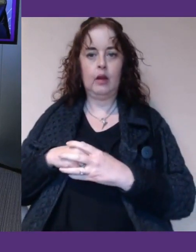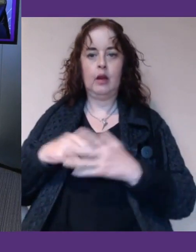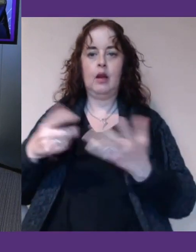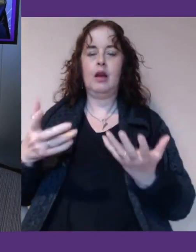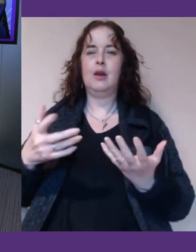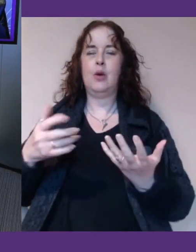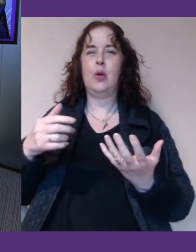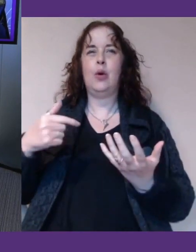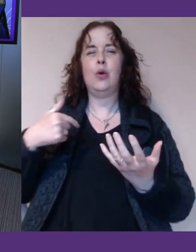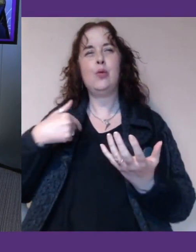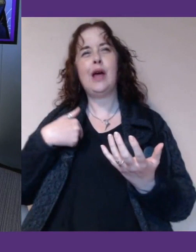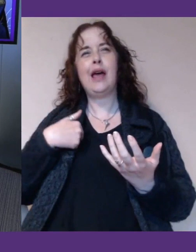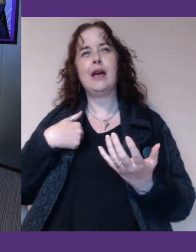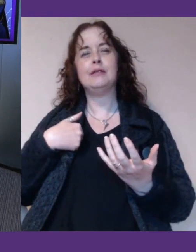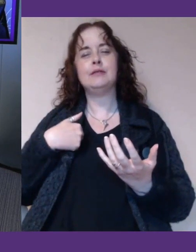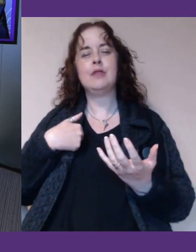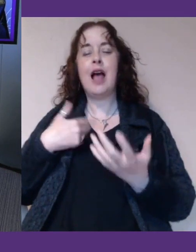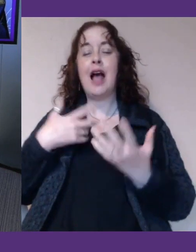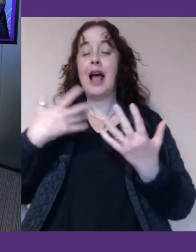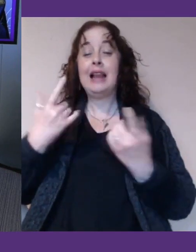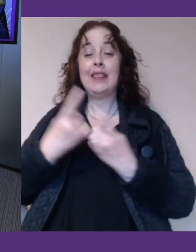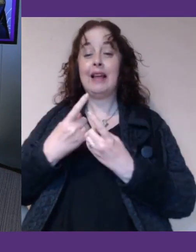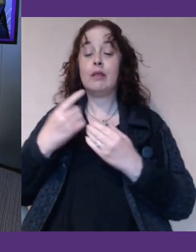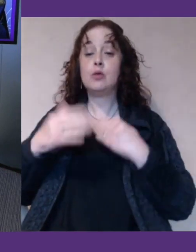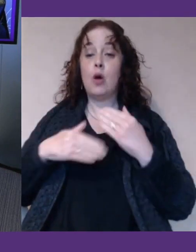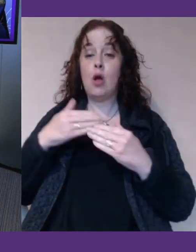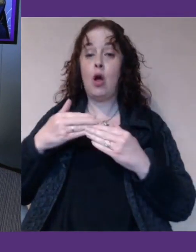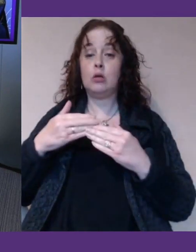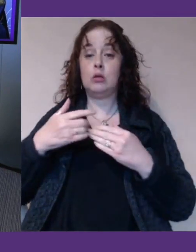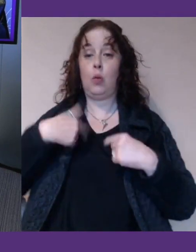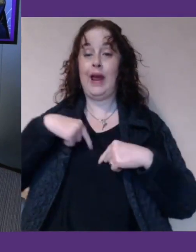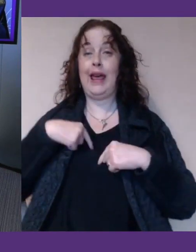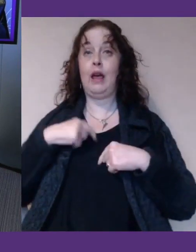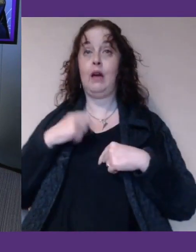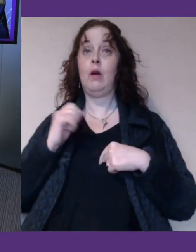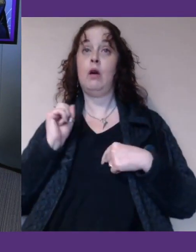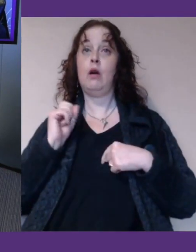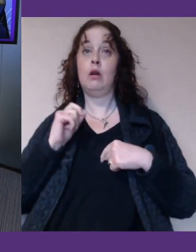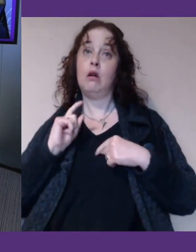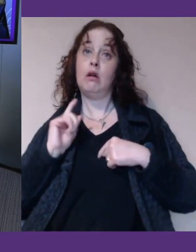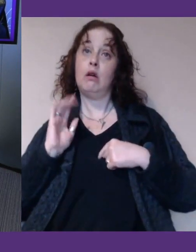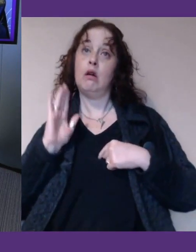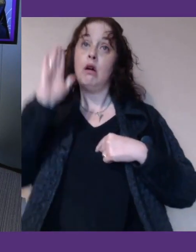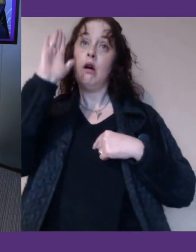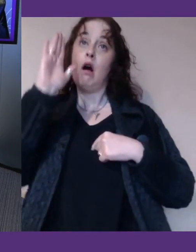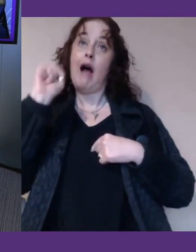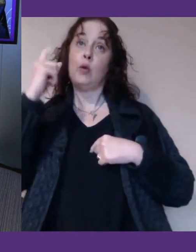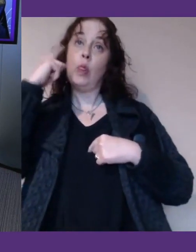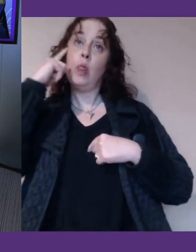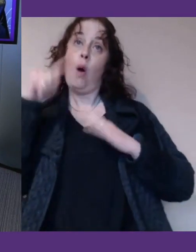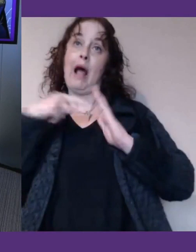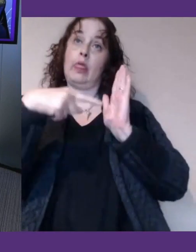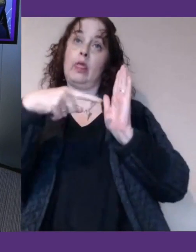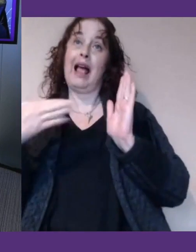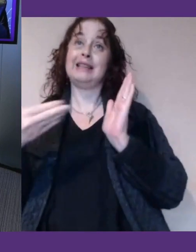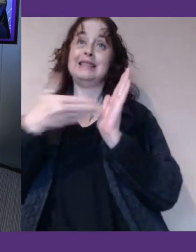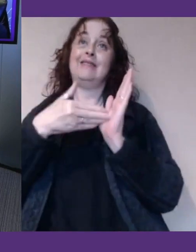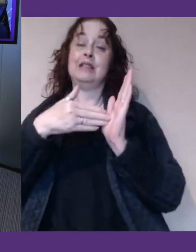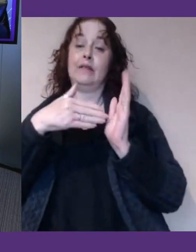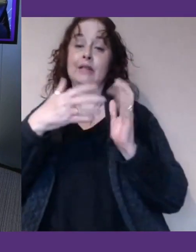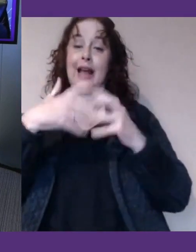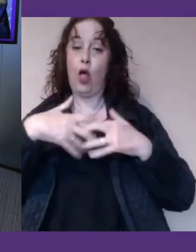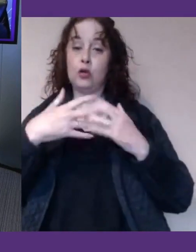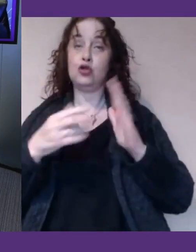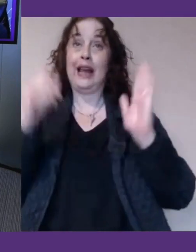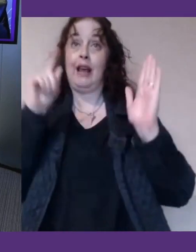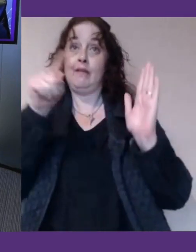as anything that's going on, we're the people who pop up and say, well, have you thought about assistive and accessible technology here? But more importantly,